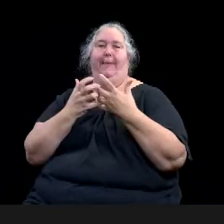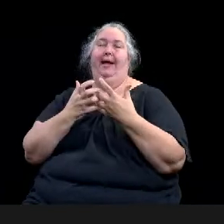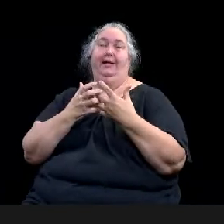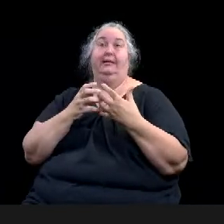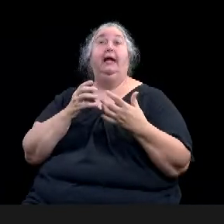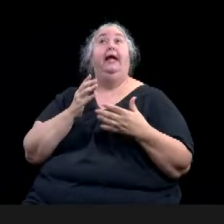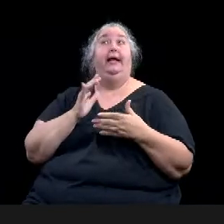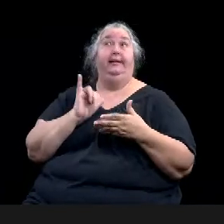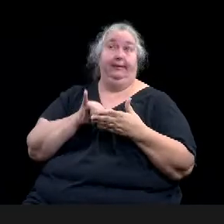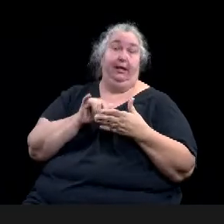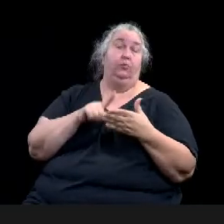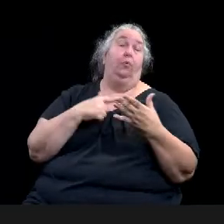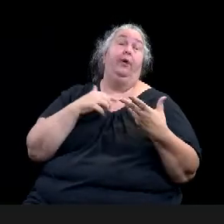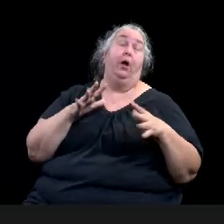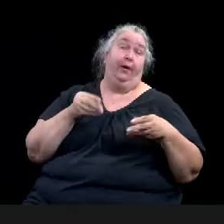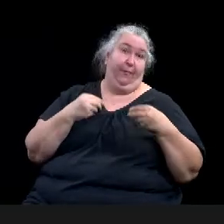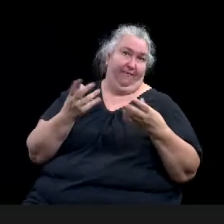like that.